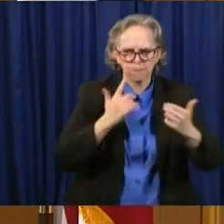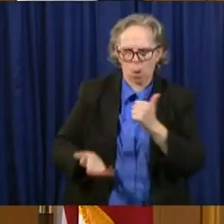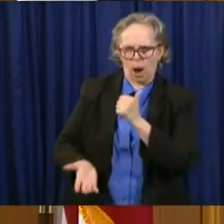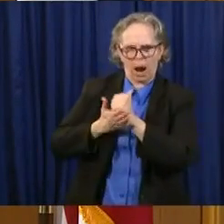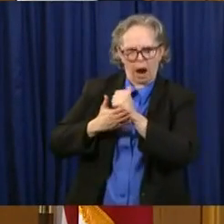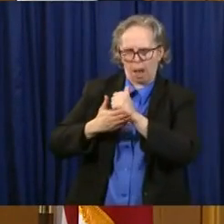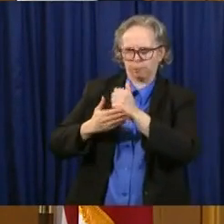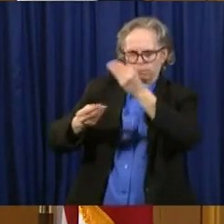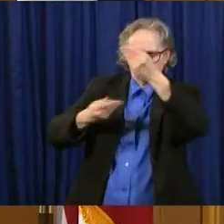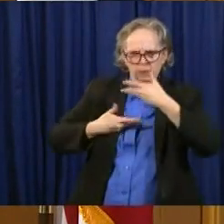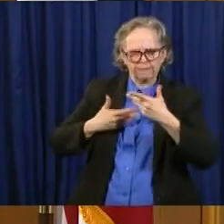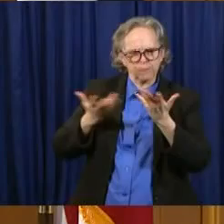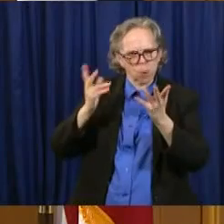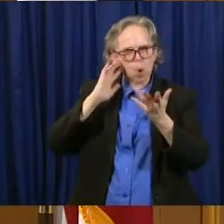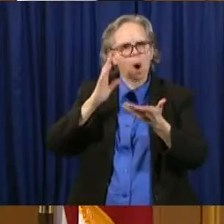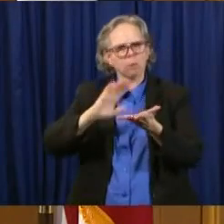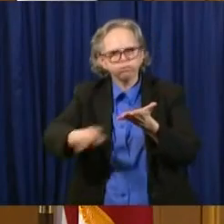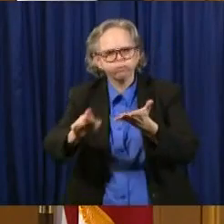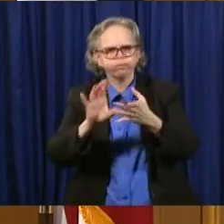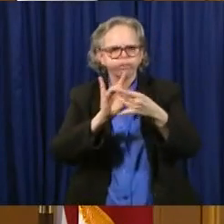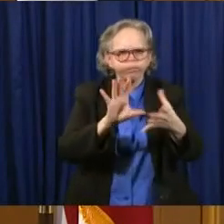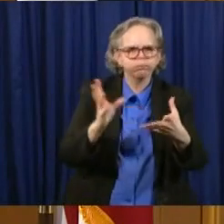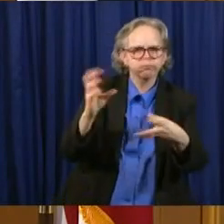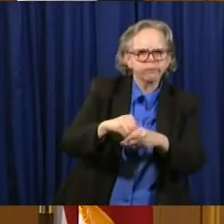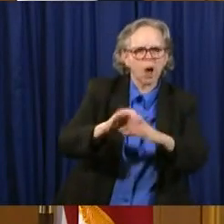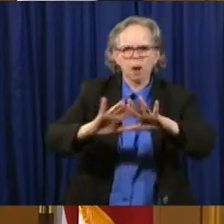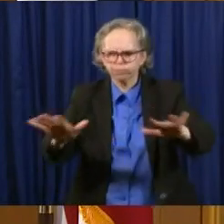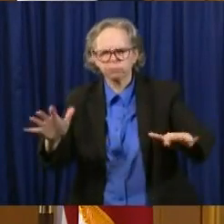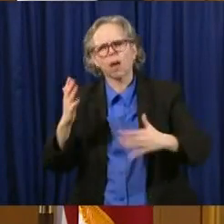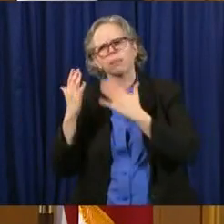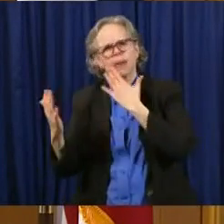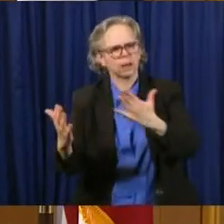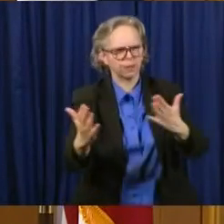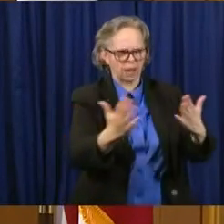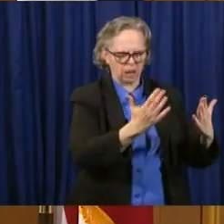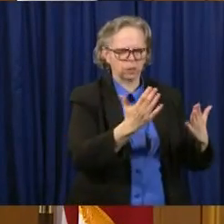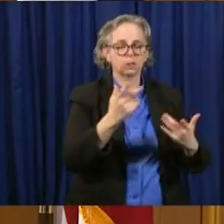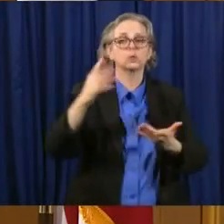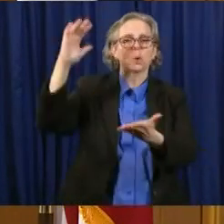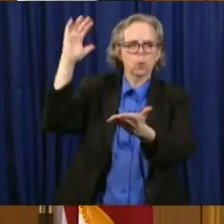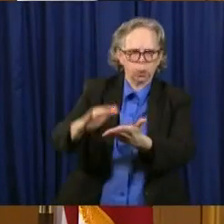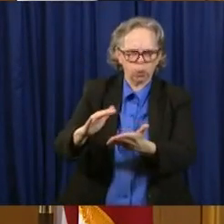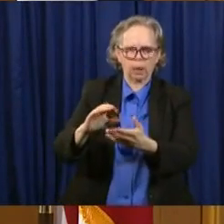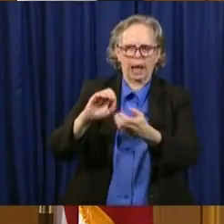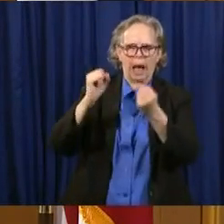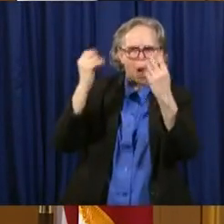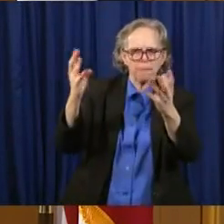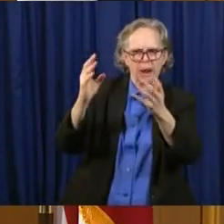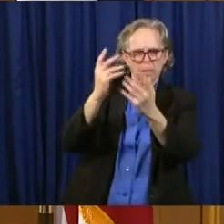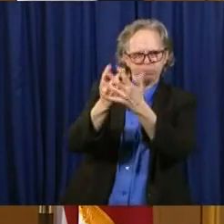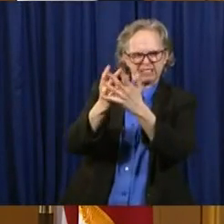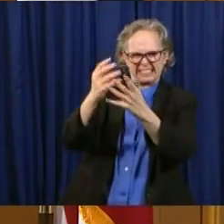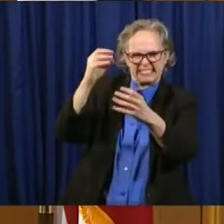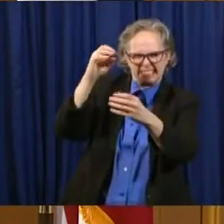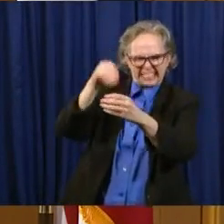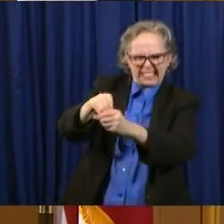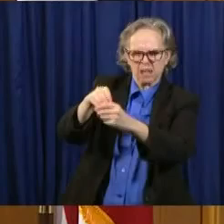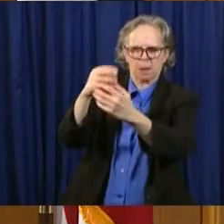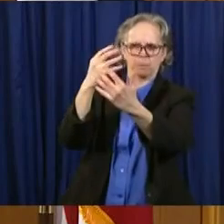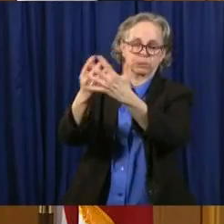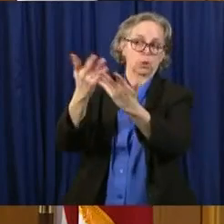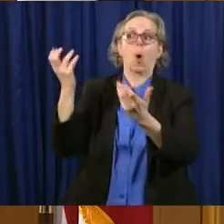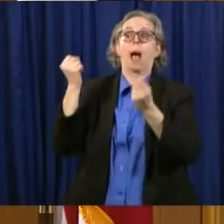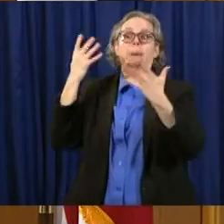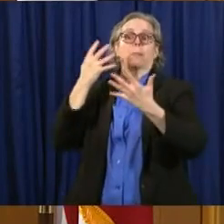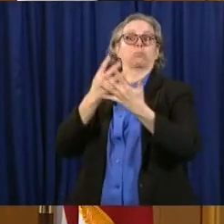Uh, this has resulted in a drastic reduction in the number of inmates being sent to our state prisons, uh, and does allow us more